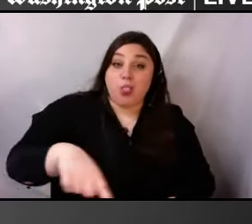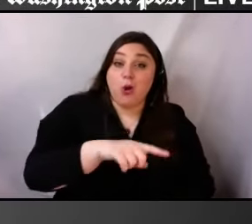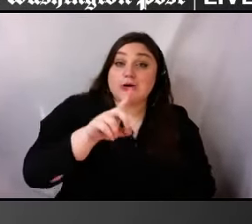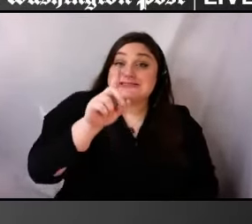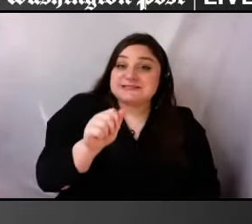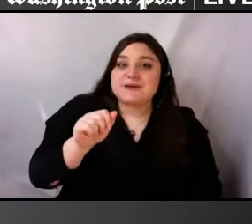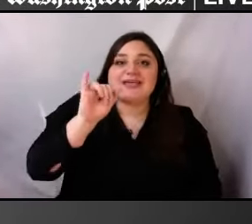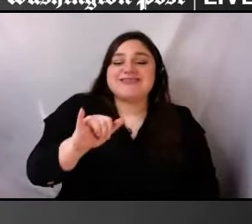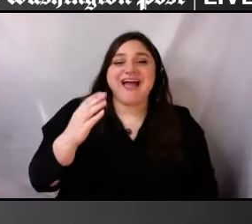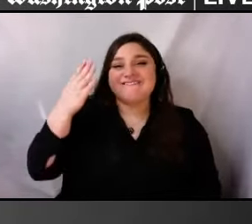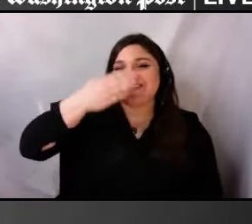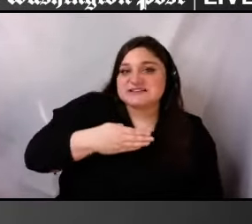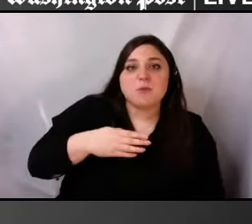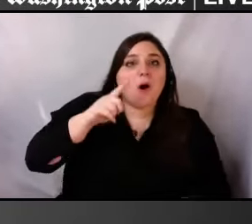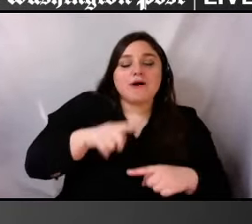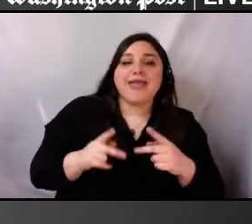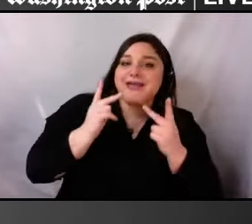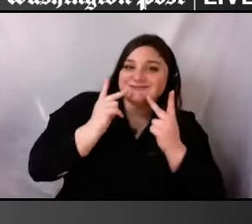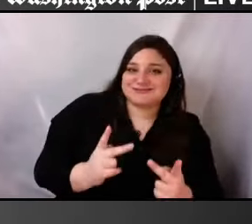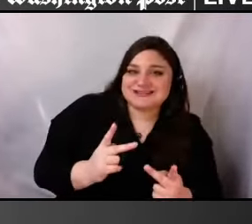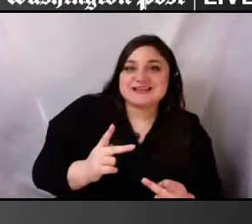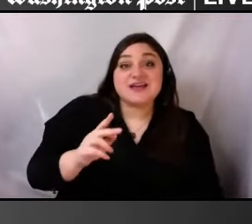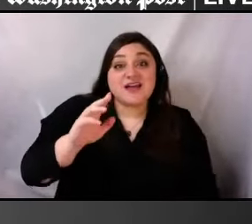short on that? And are you seeing change?